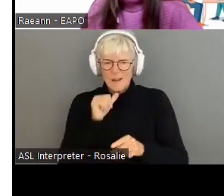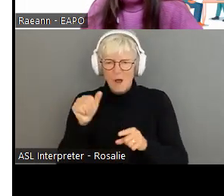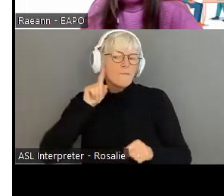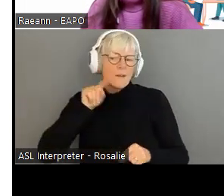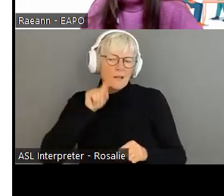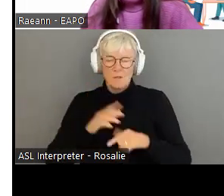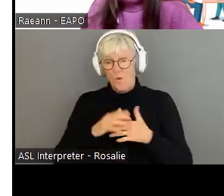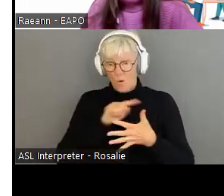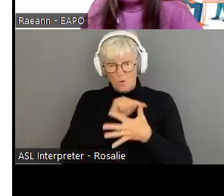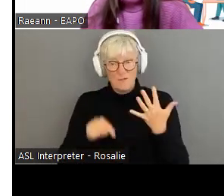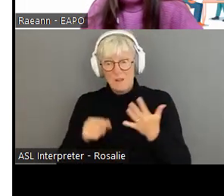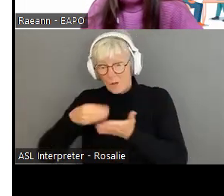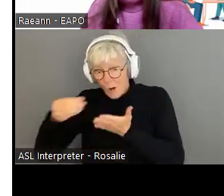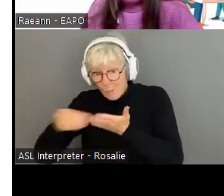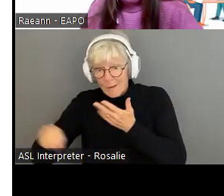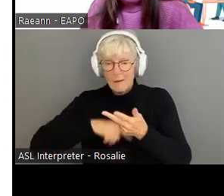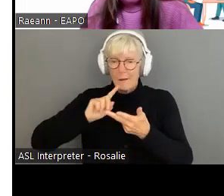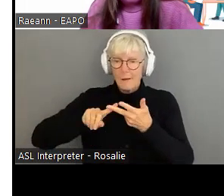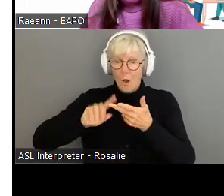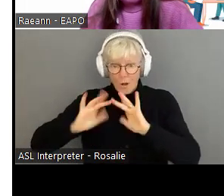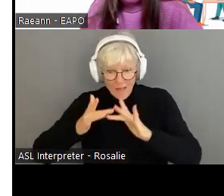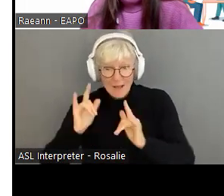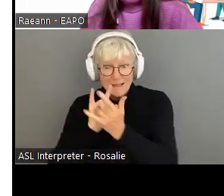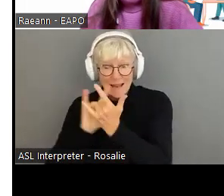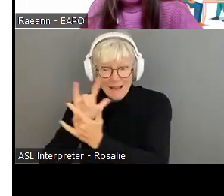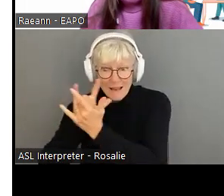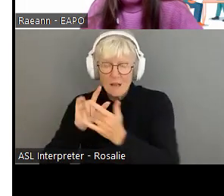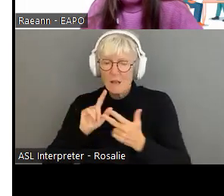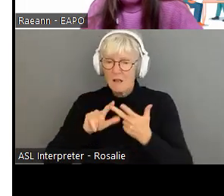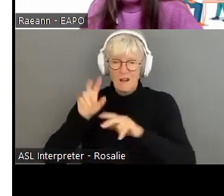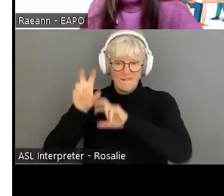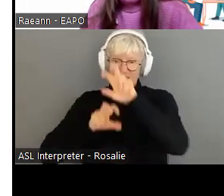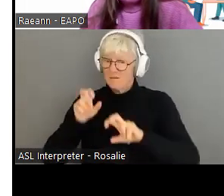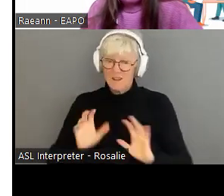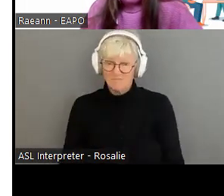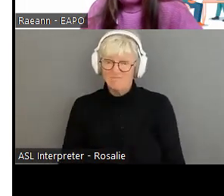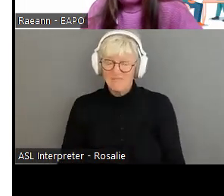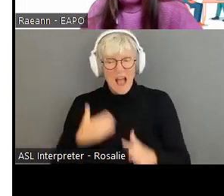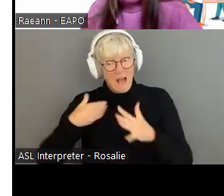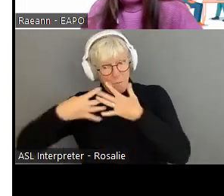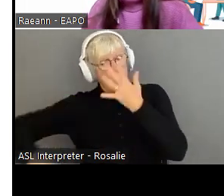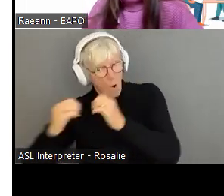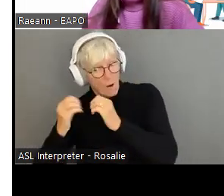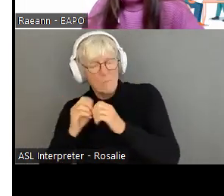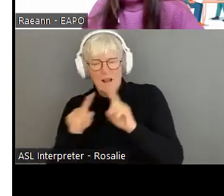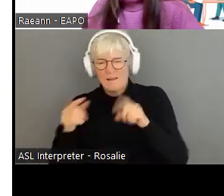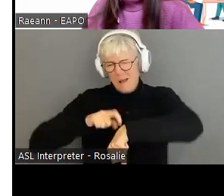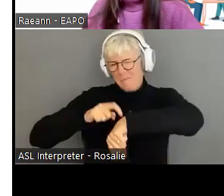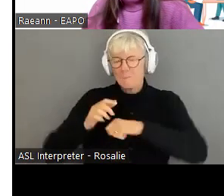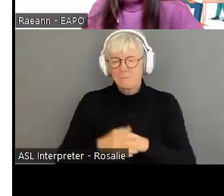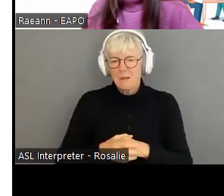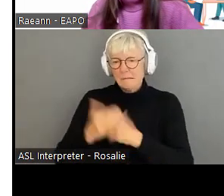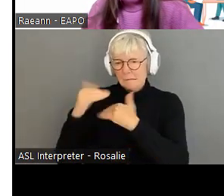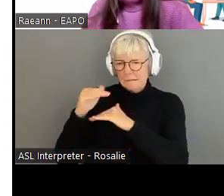obviously way more that I can cover, but I think we're, um, yeah. Um, there was just a comment from the,